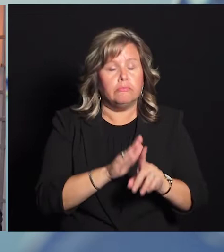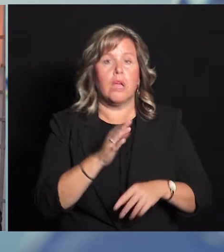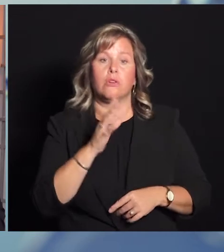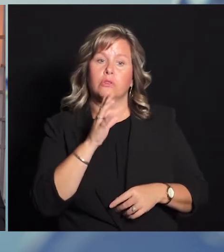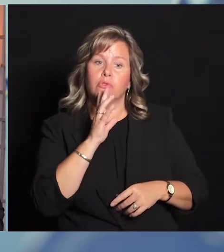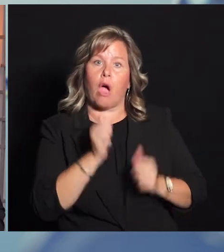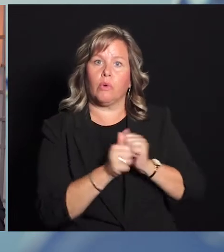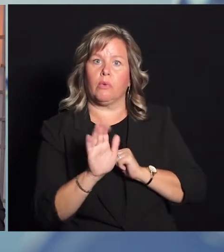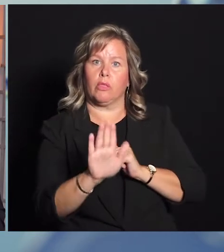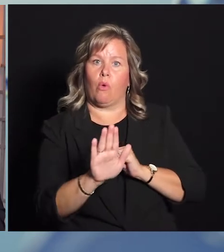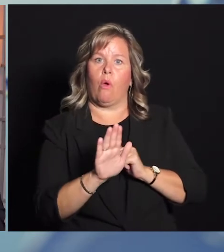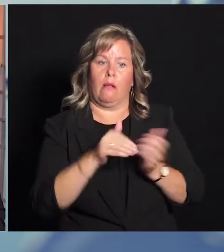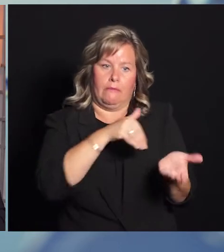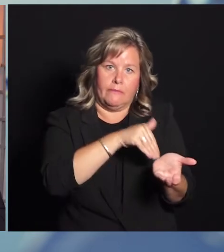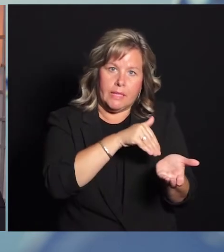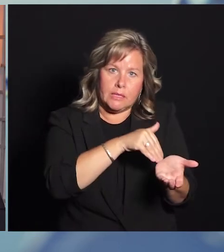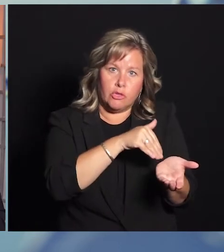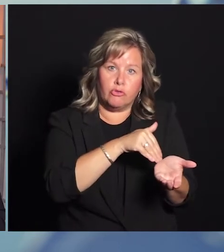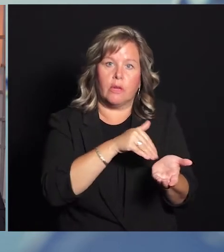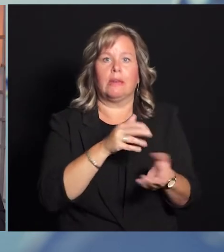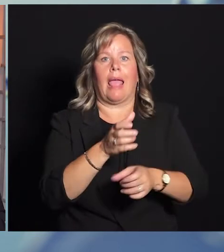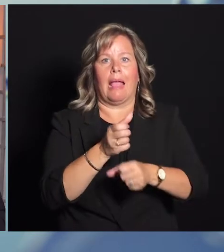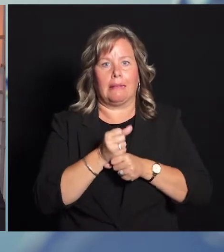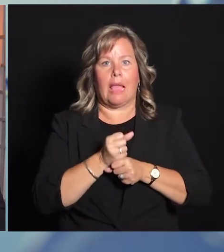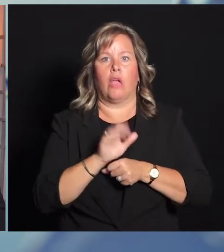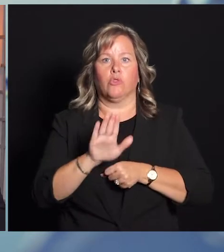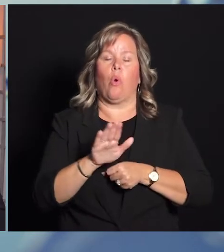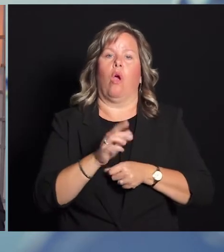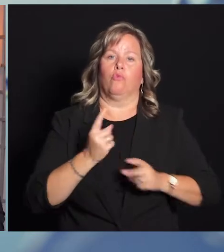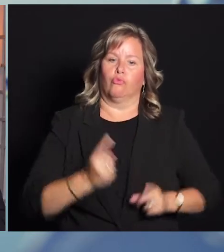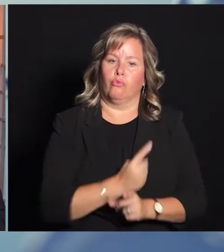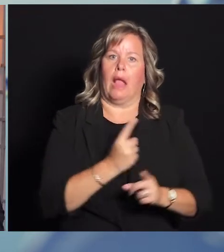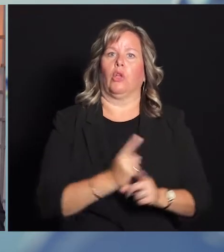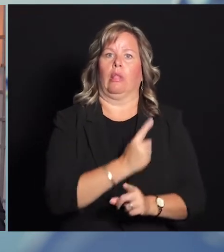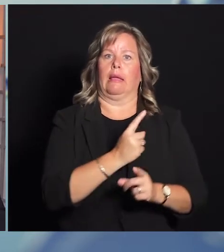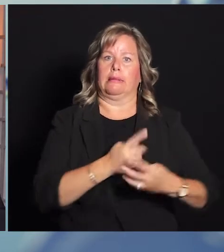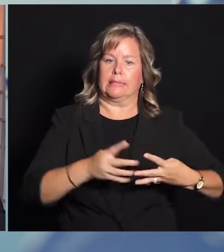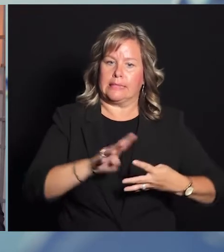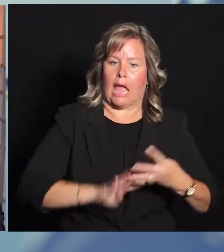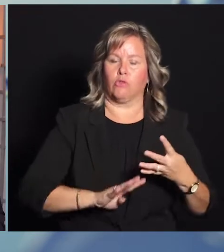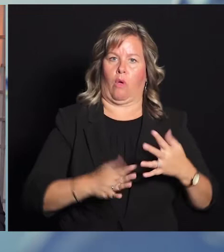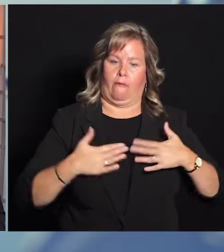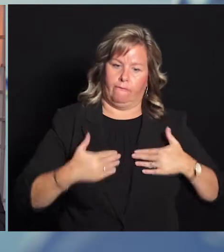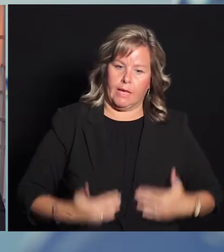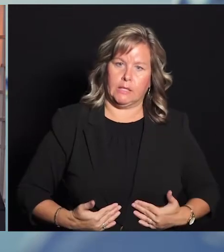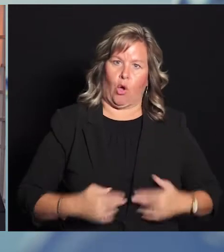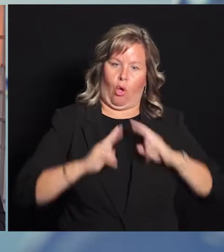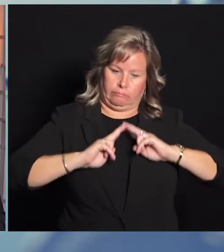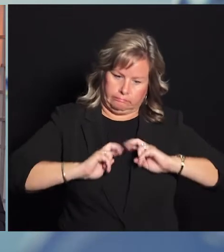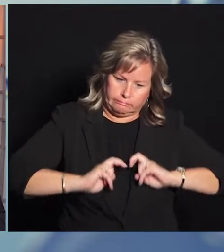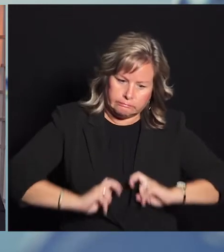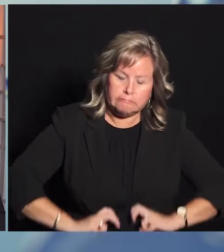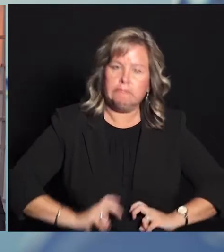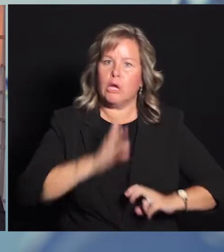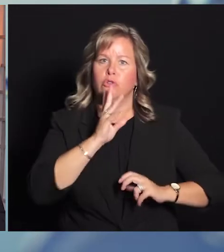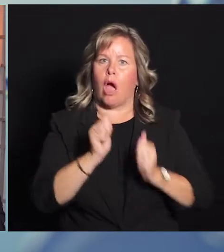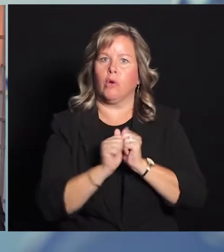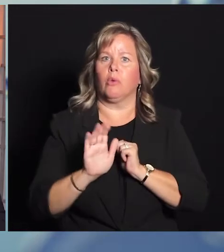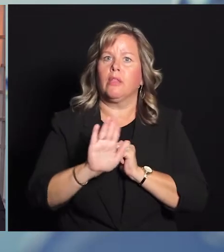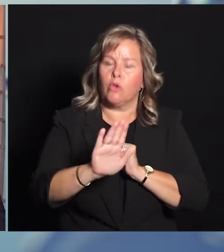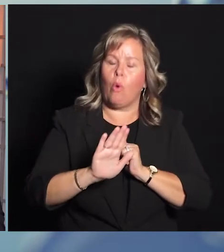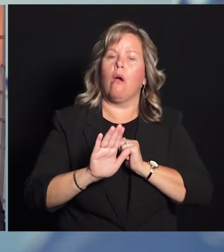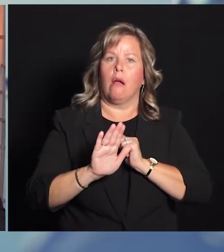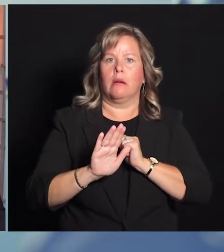make sure you're talking to your physician and make sure you're getting a regularly scheduled physical and talking to your doctor